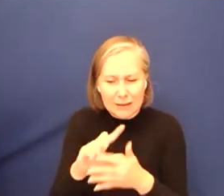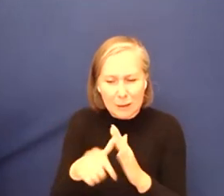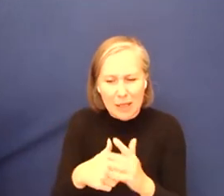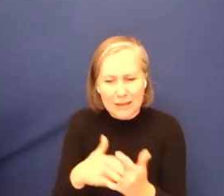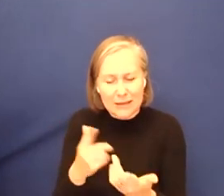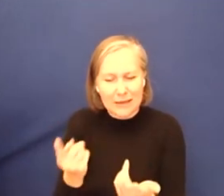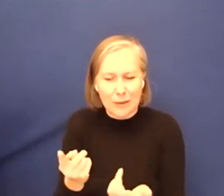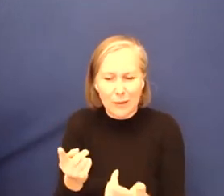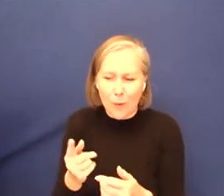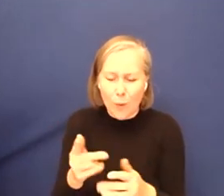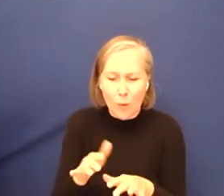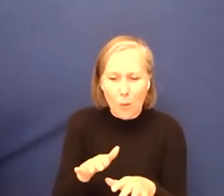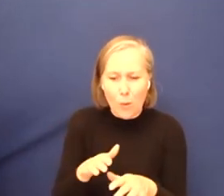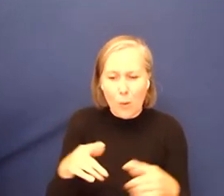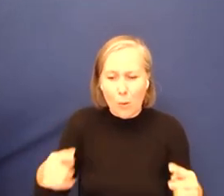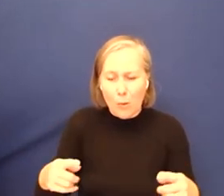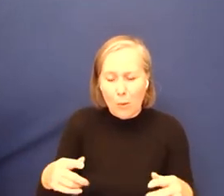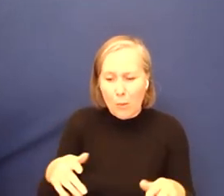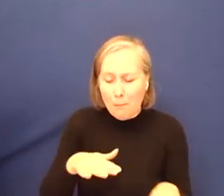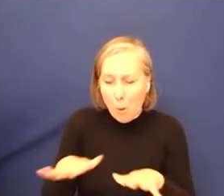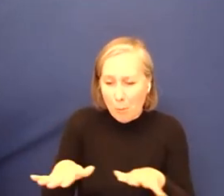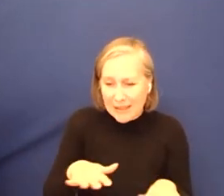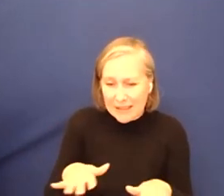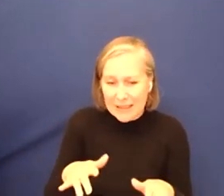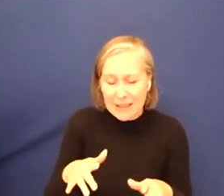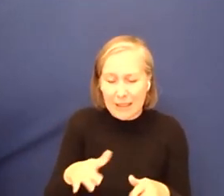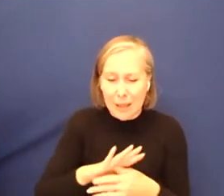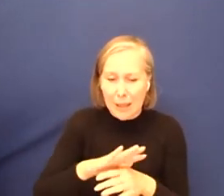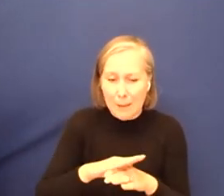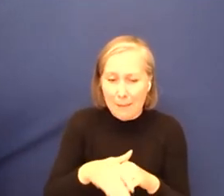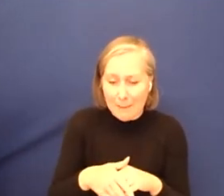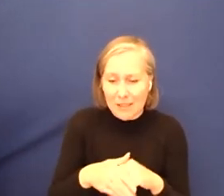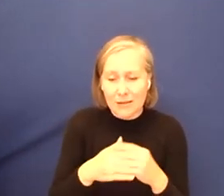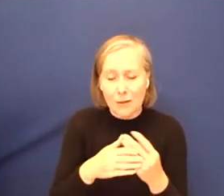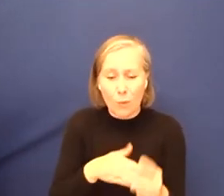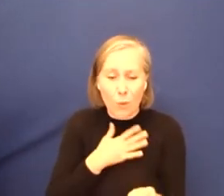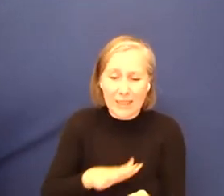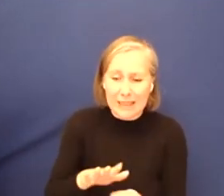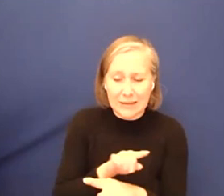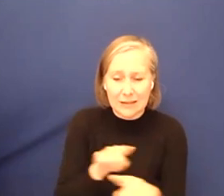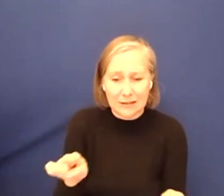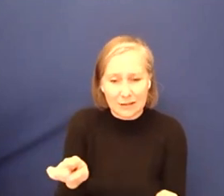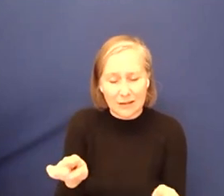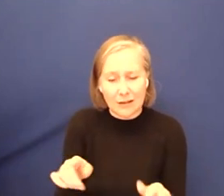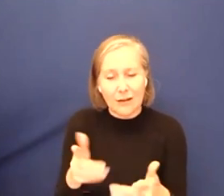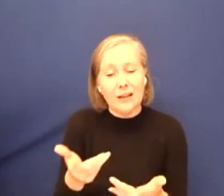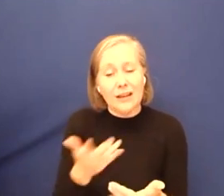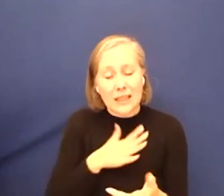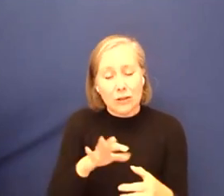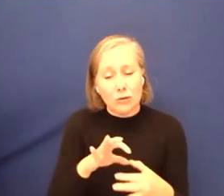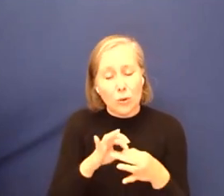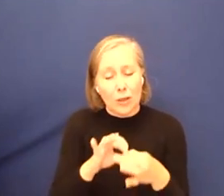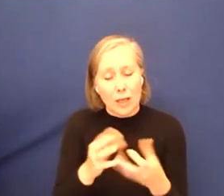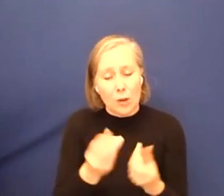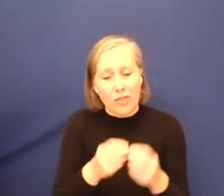a mobility impairment needs. So, uh, yeah, we need to really connect with, not just to read the